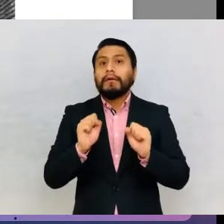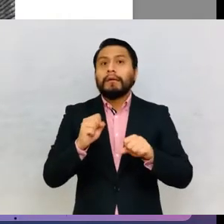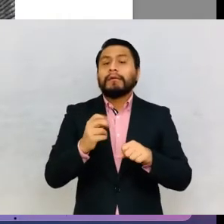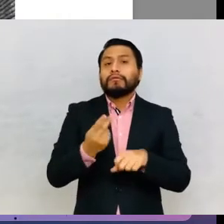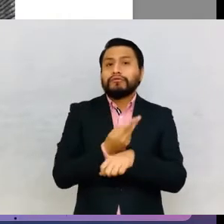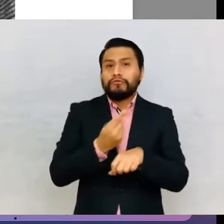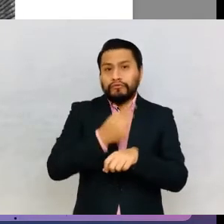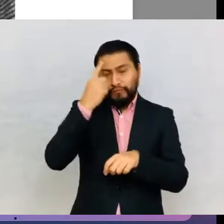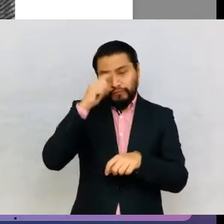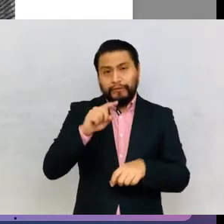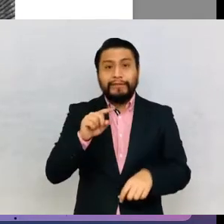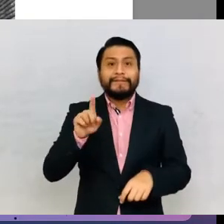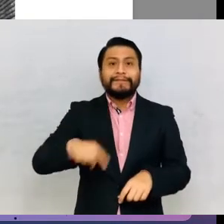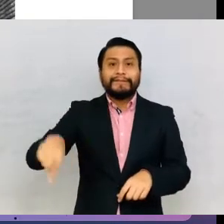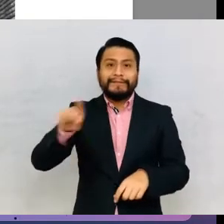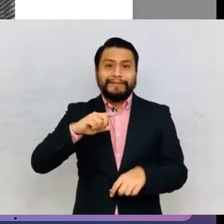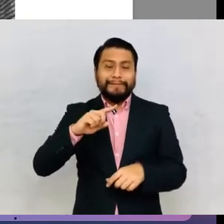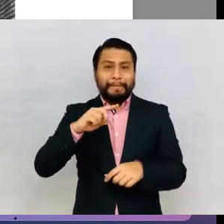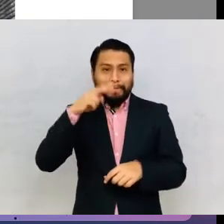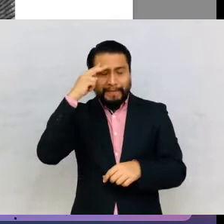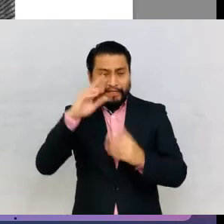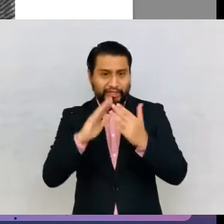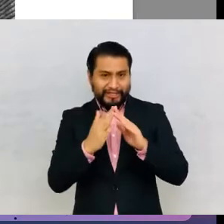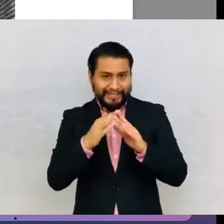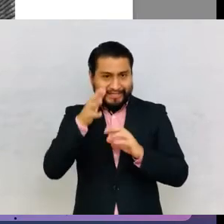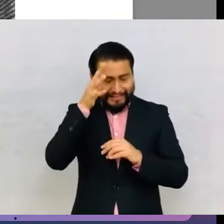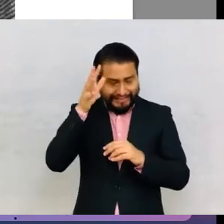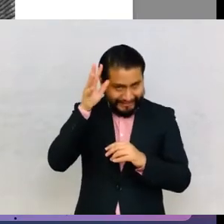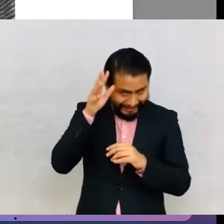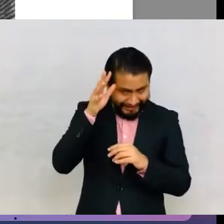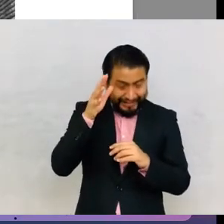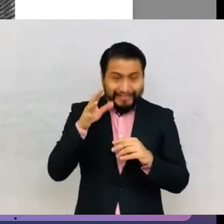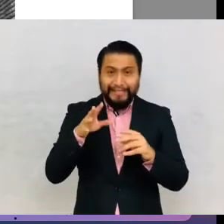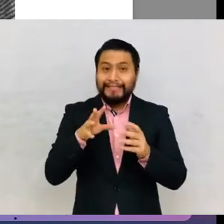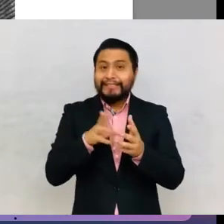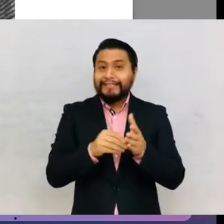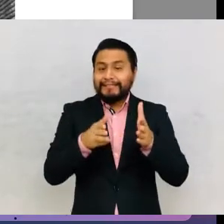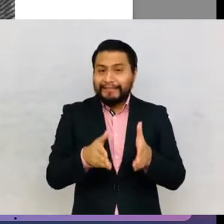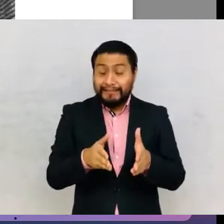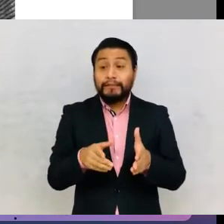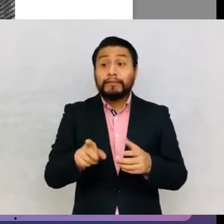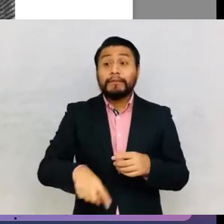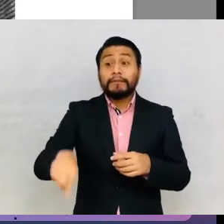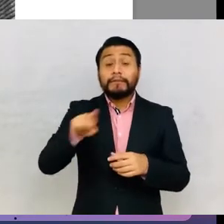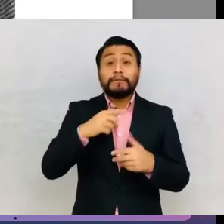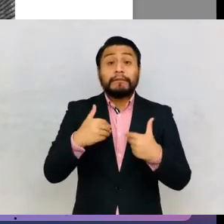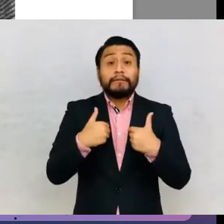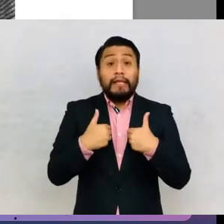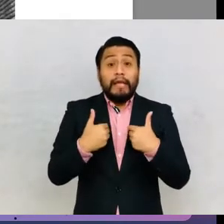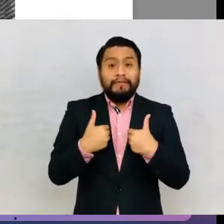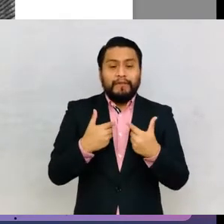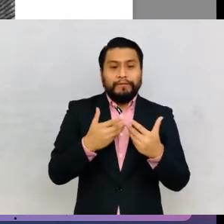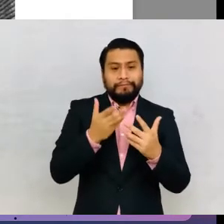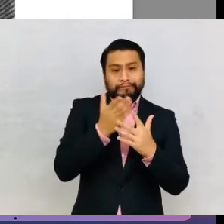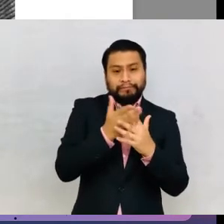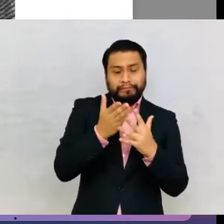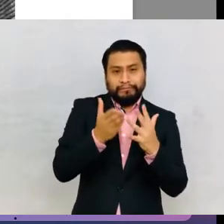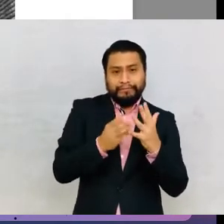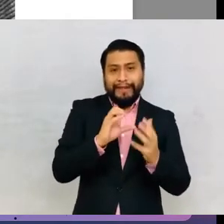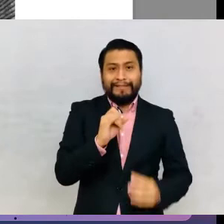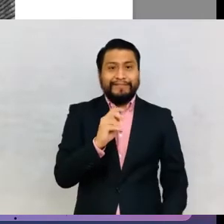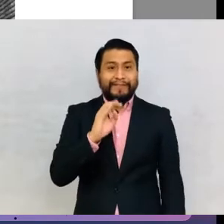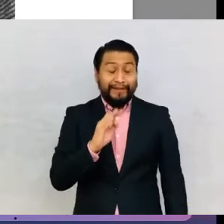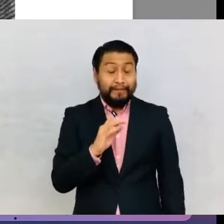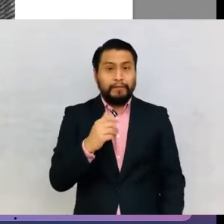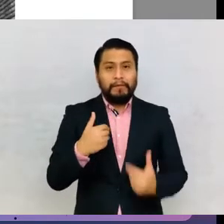in Mexico City. Each group was evaluated, producing a classification in which approximately 50